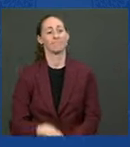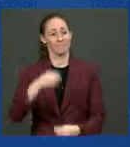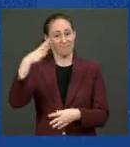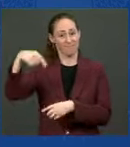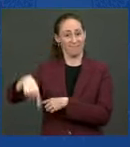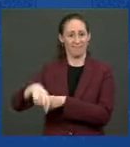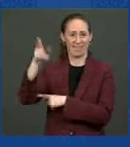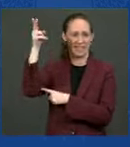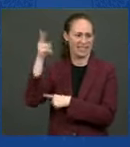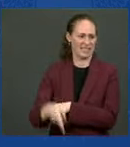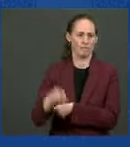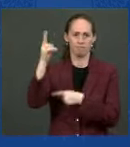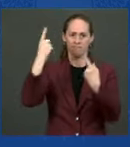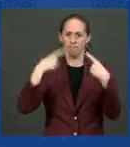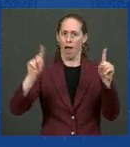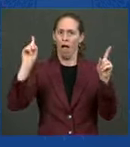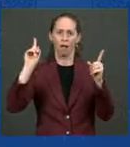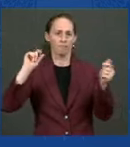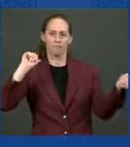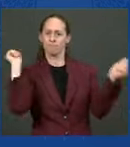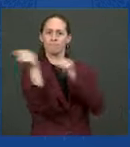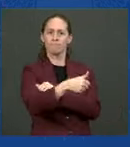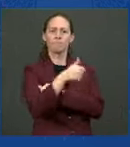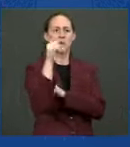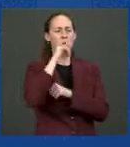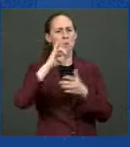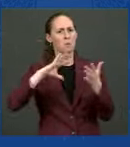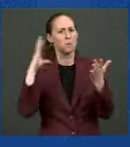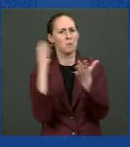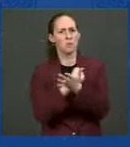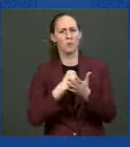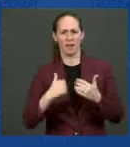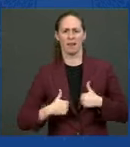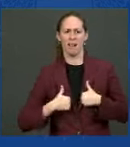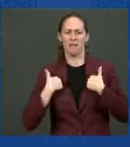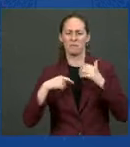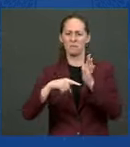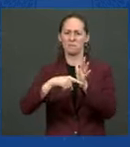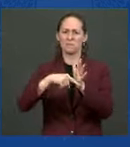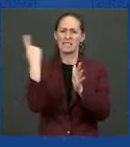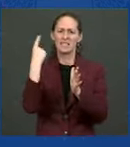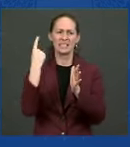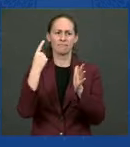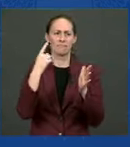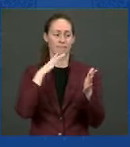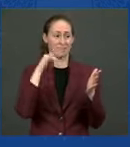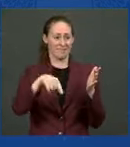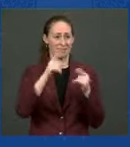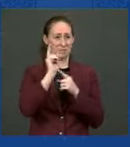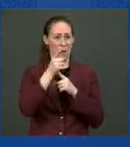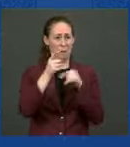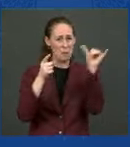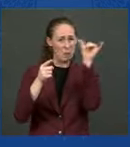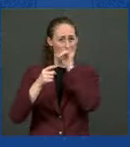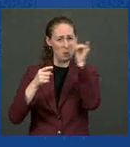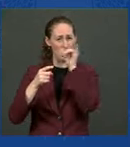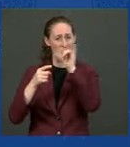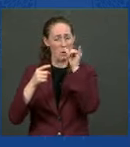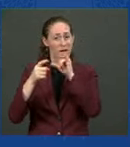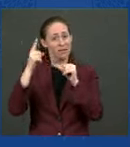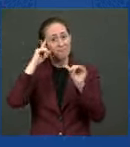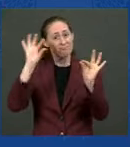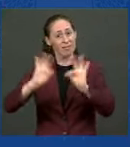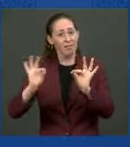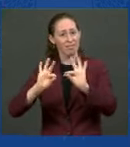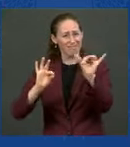change in American lives. This moment is big and demands bold action because